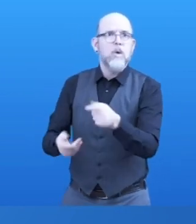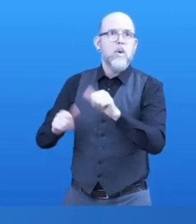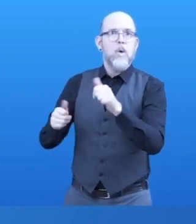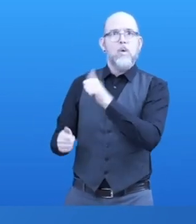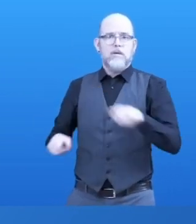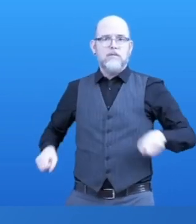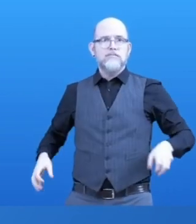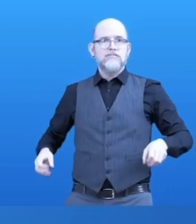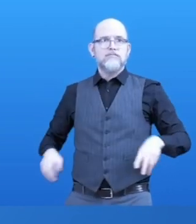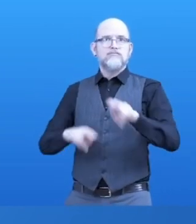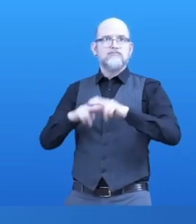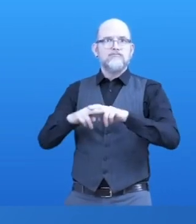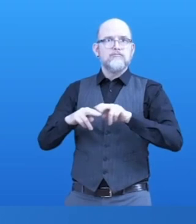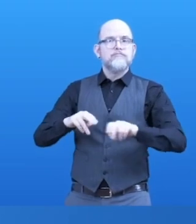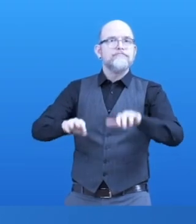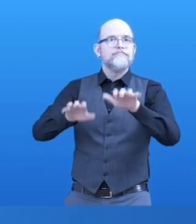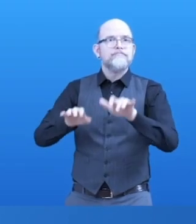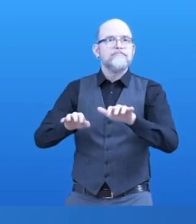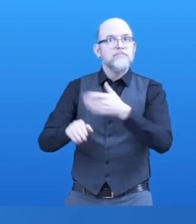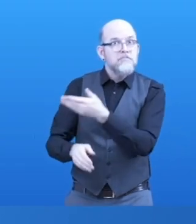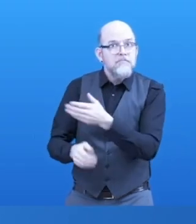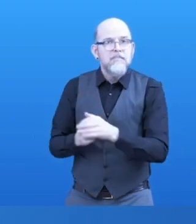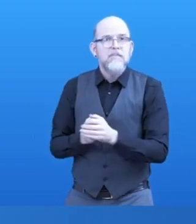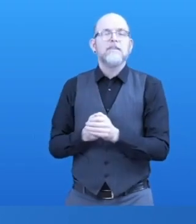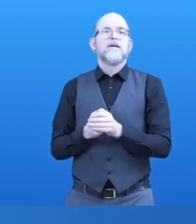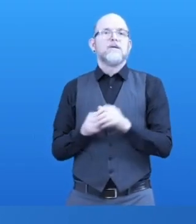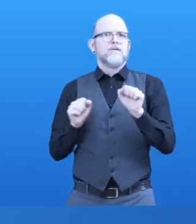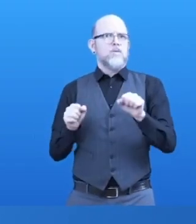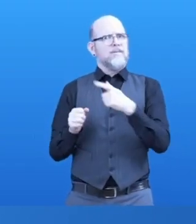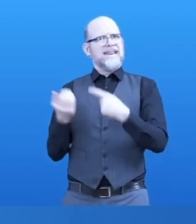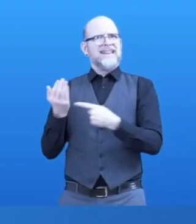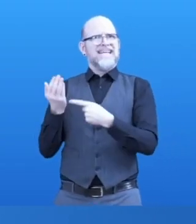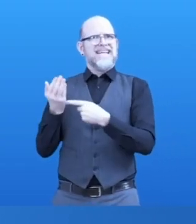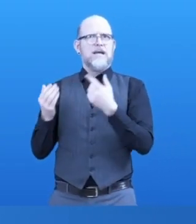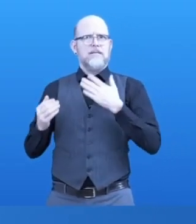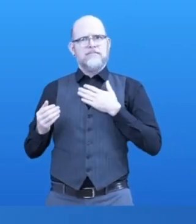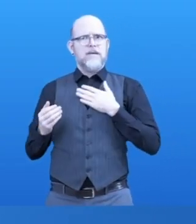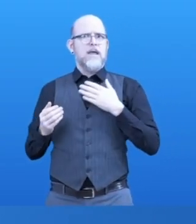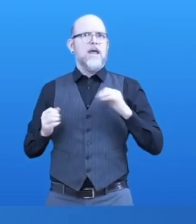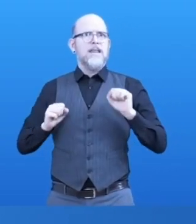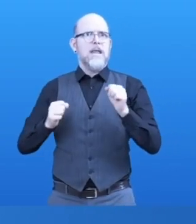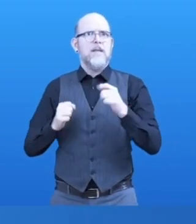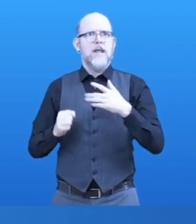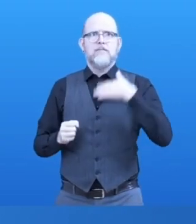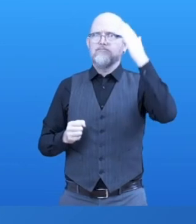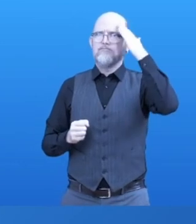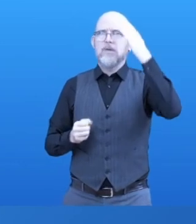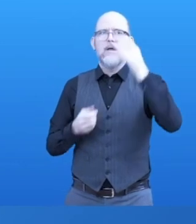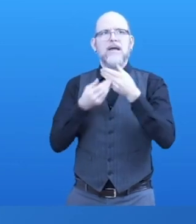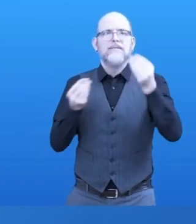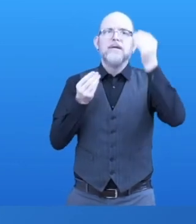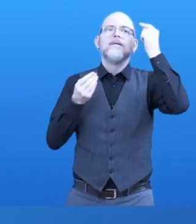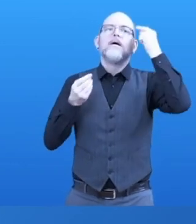and the adoption of assistive technology to enable greater independence in daily living, learning, and work for persons with disabilities.